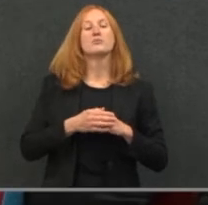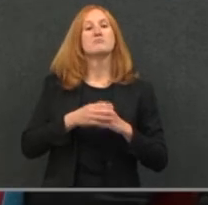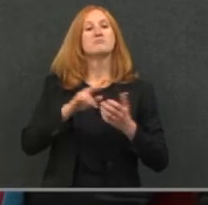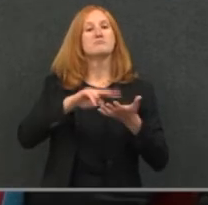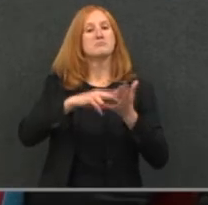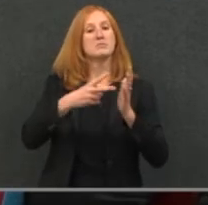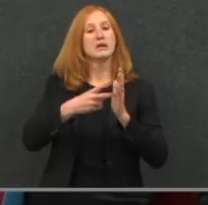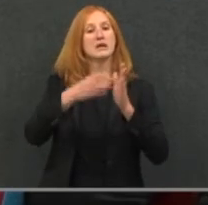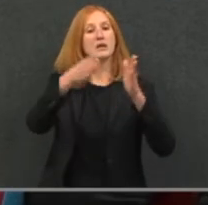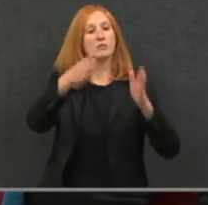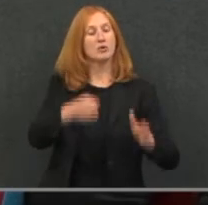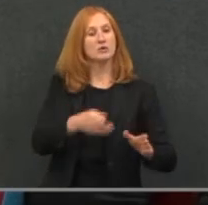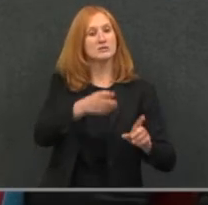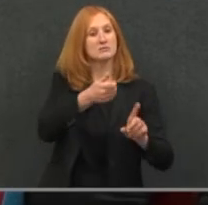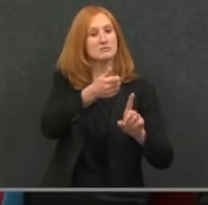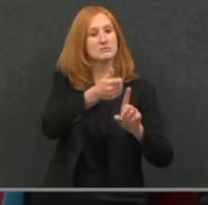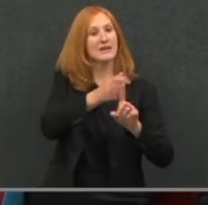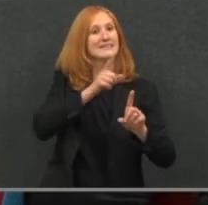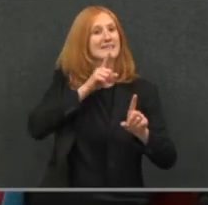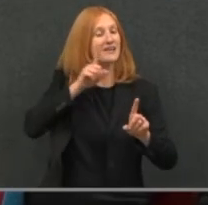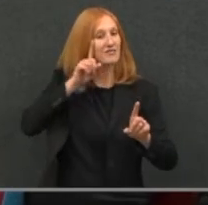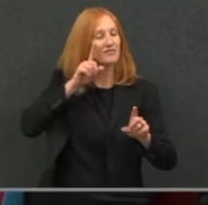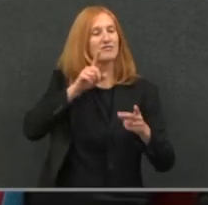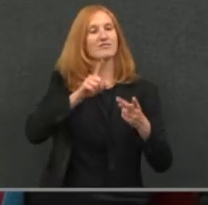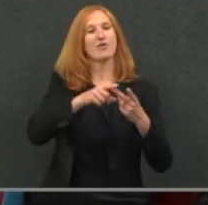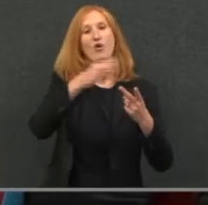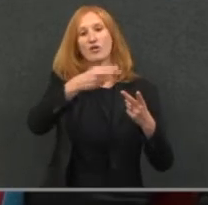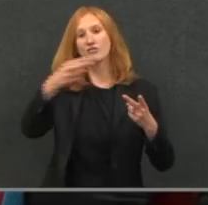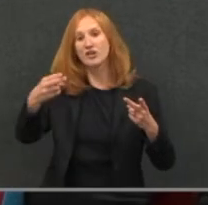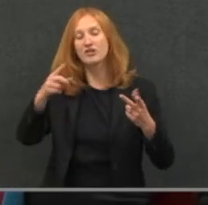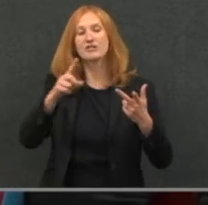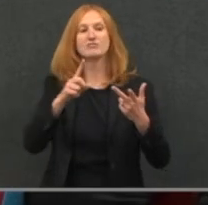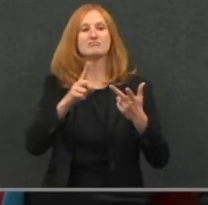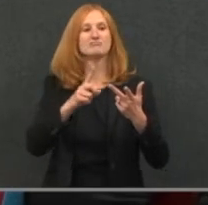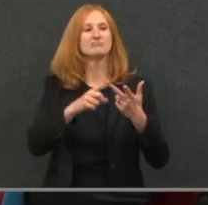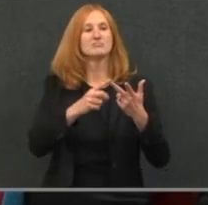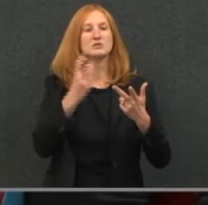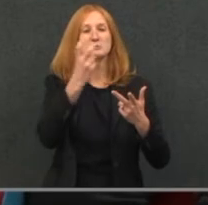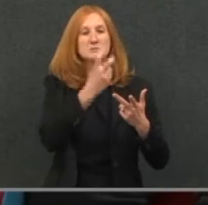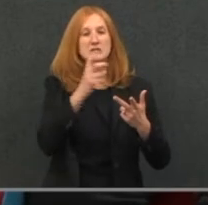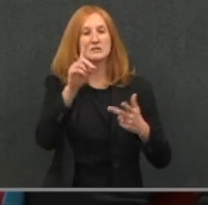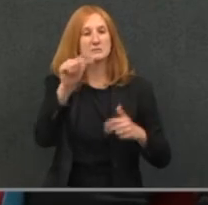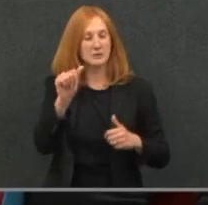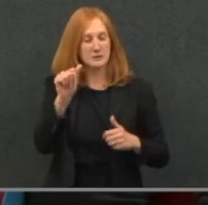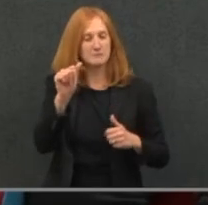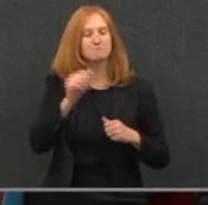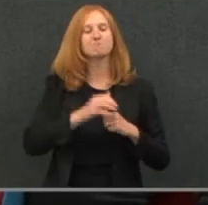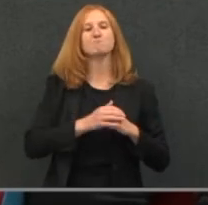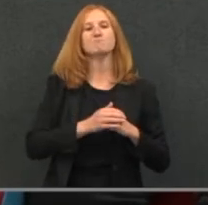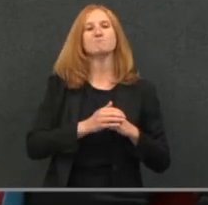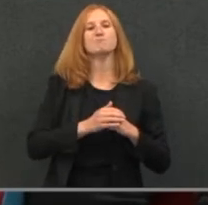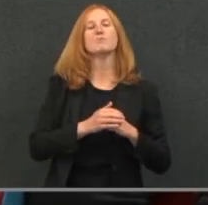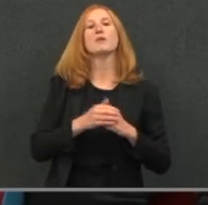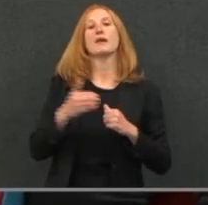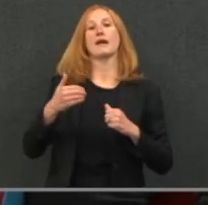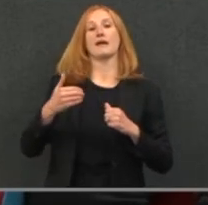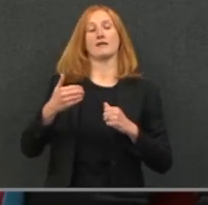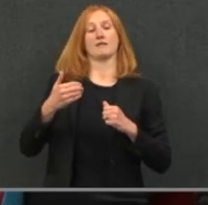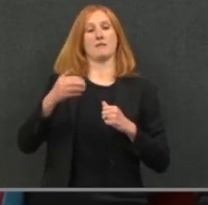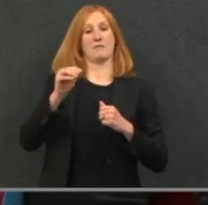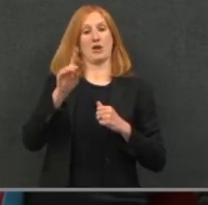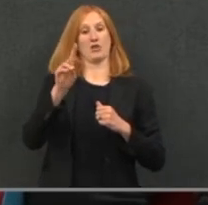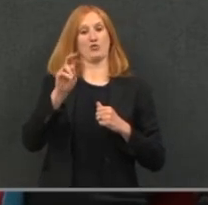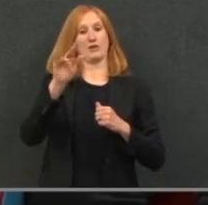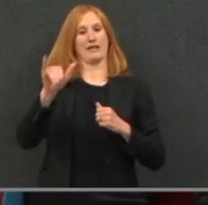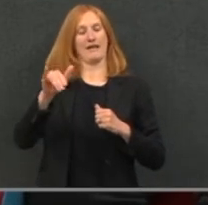by someone who is deaf or hard of hearing or has difficulty speaking, and we have operators that